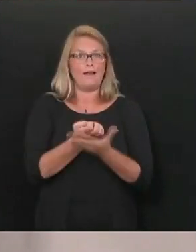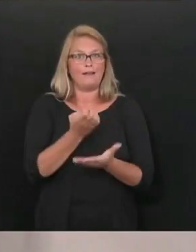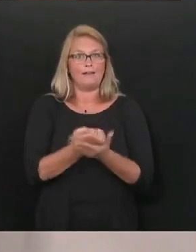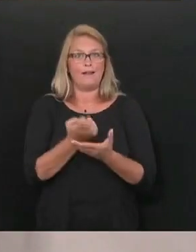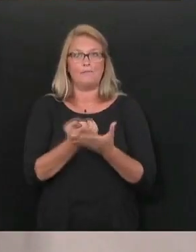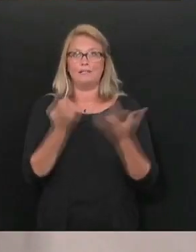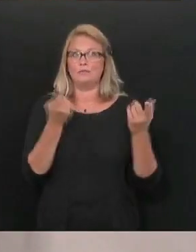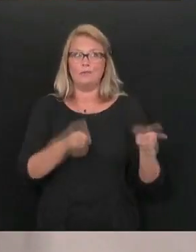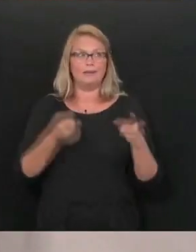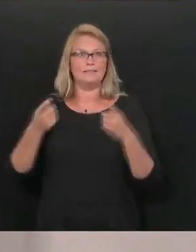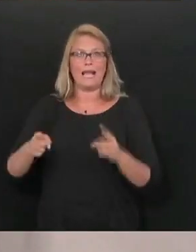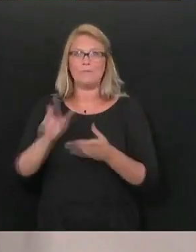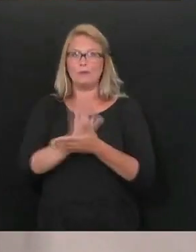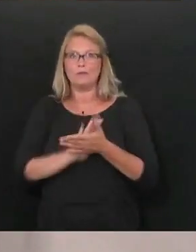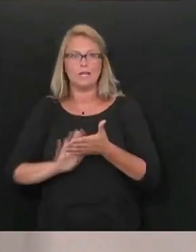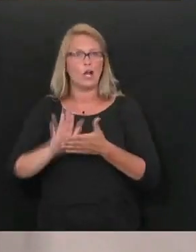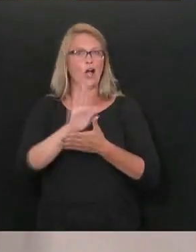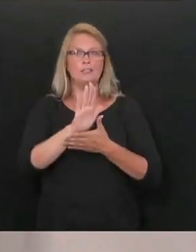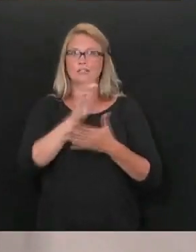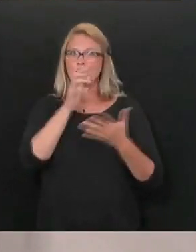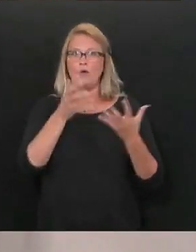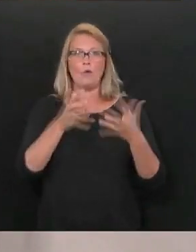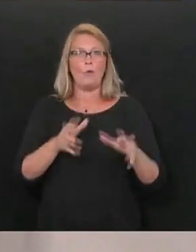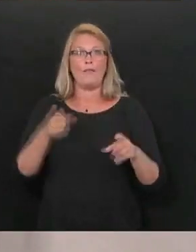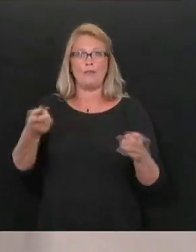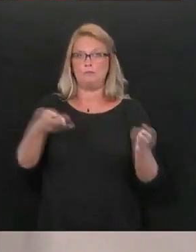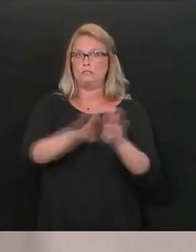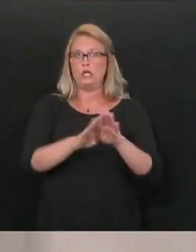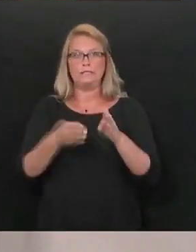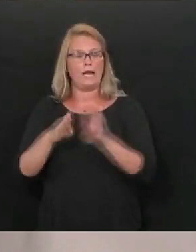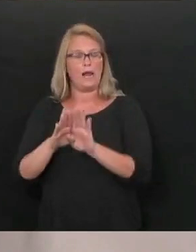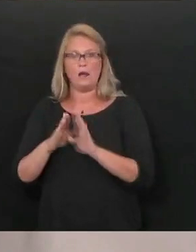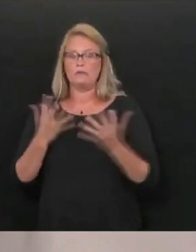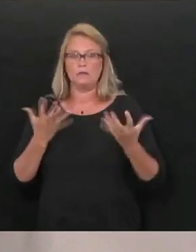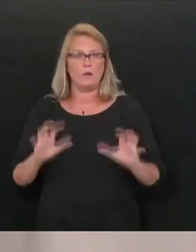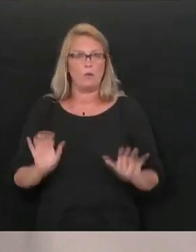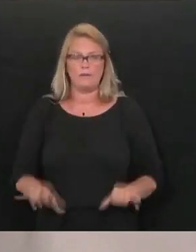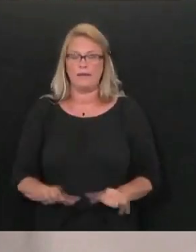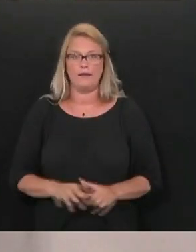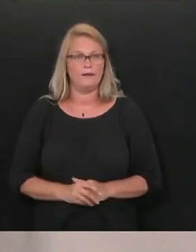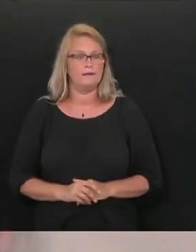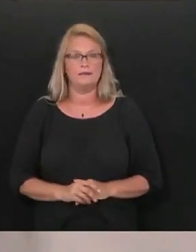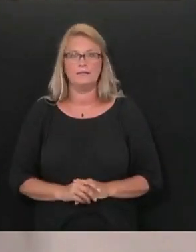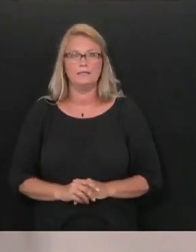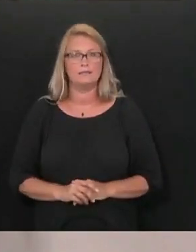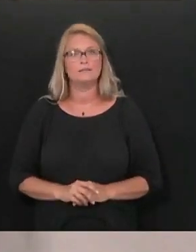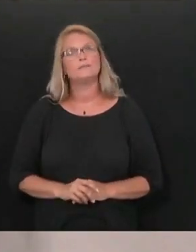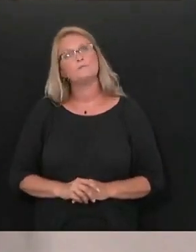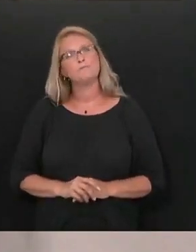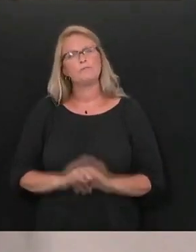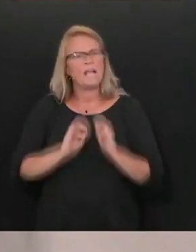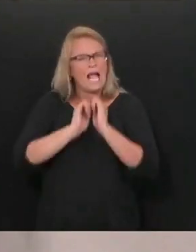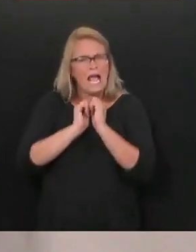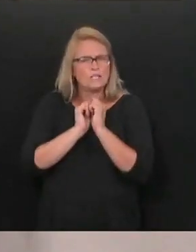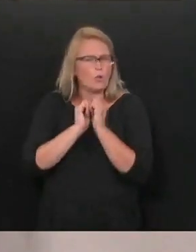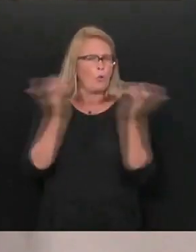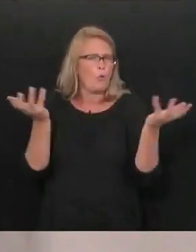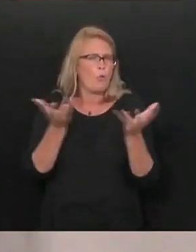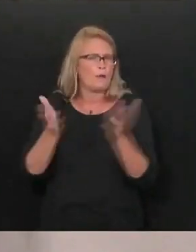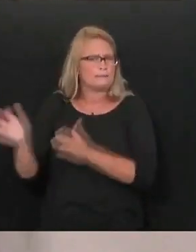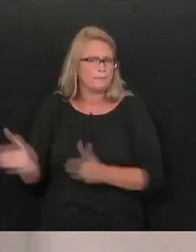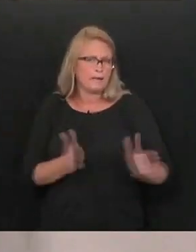what's going on with our colleges, we don't want to start losing our colleges or our universities within the state. So how do we do that?